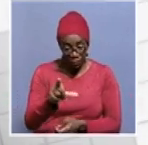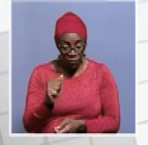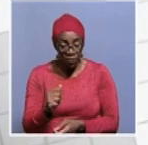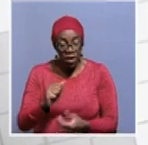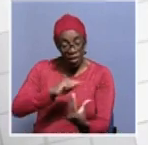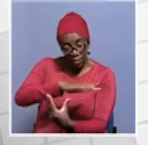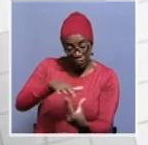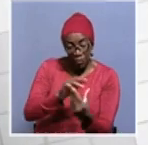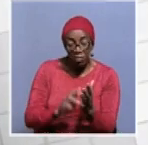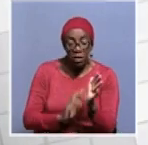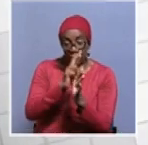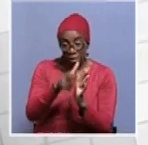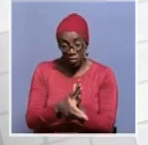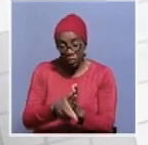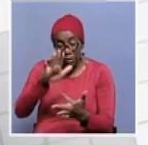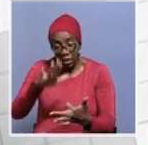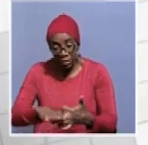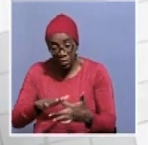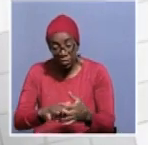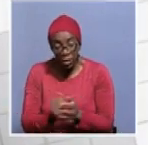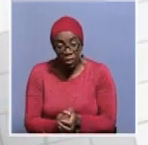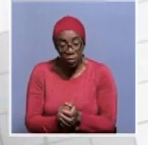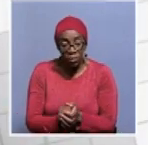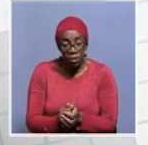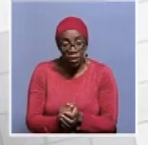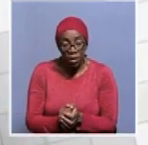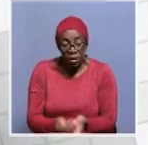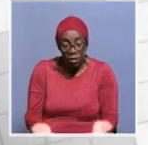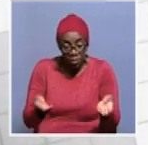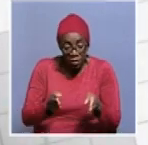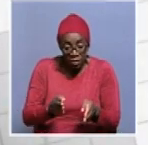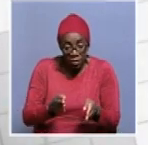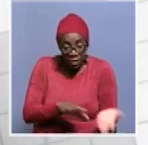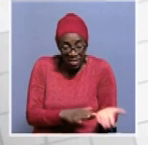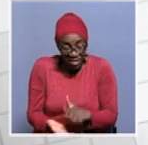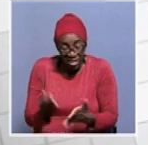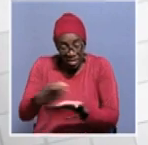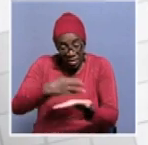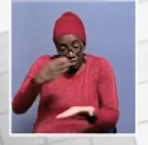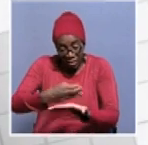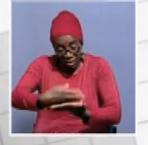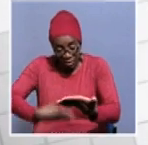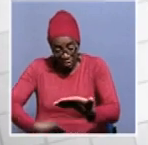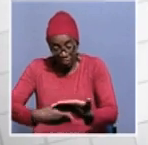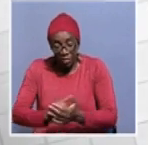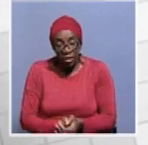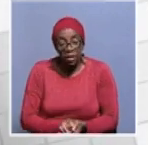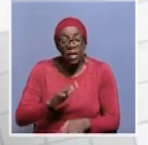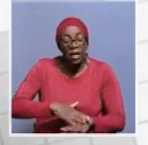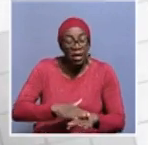is the issue of death certificate issue of death certificate and transport to zambia